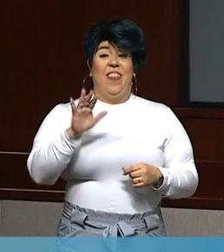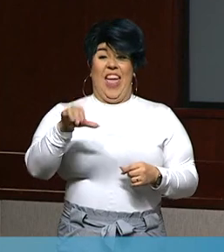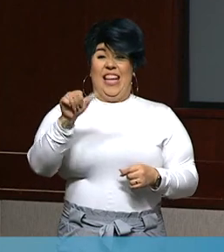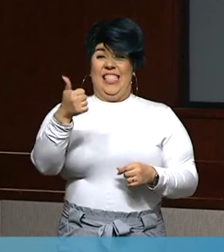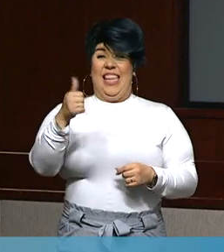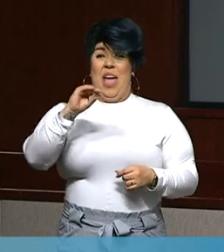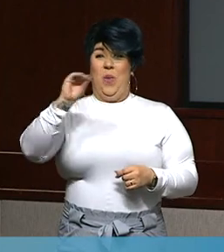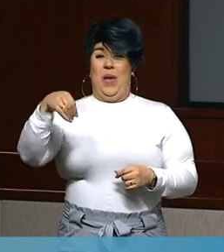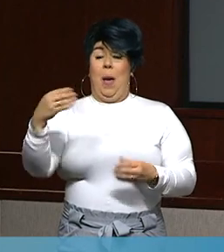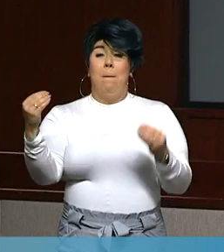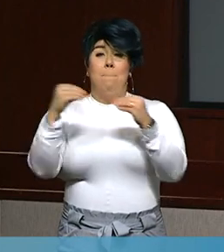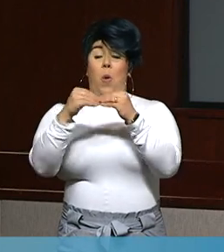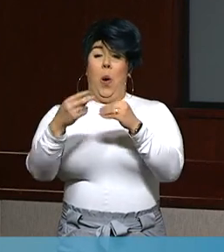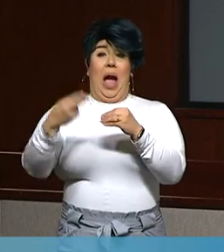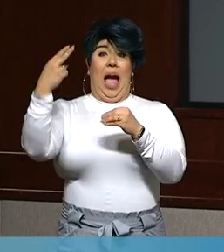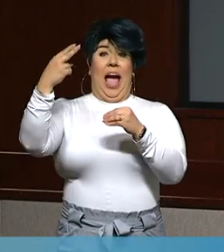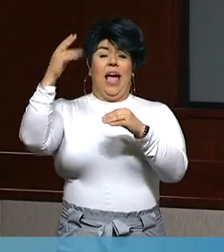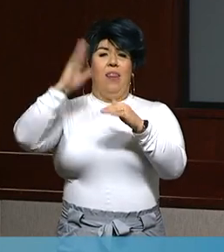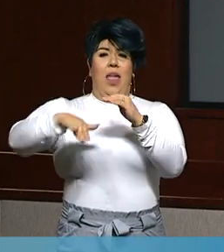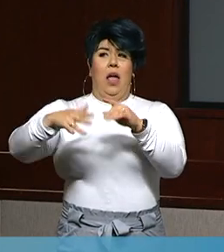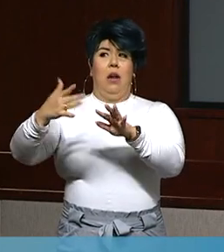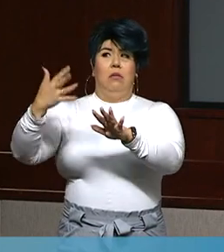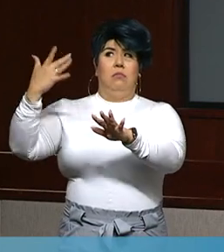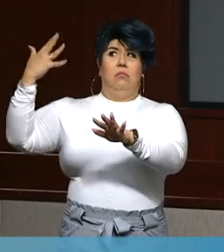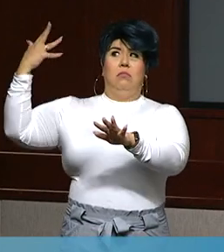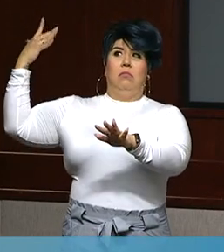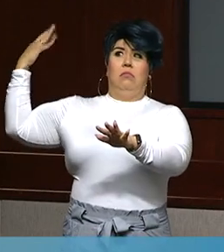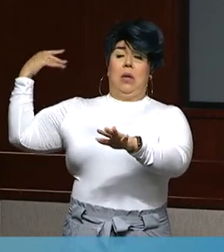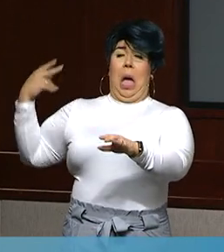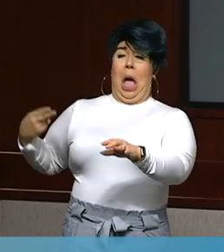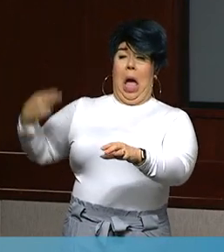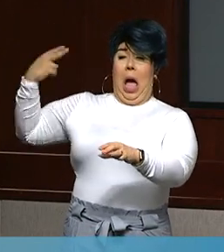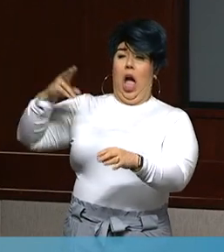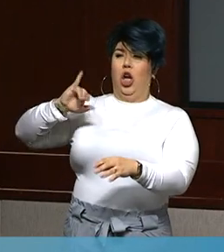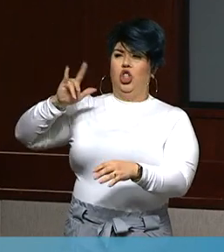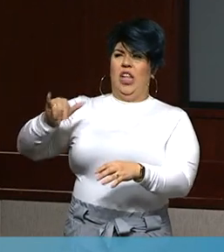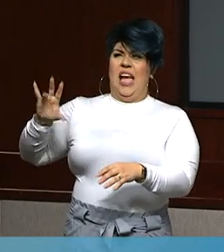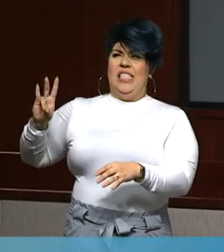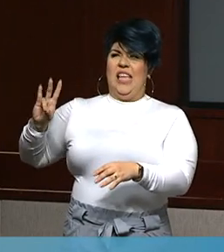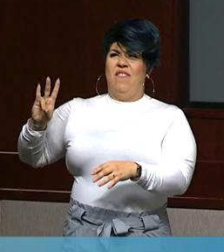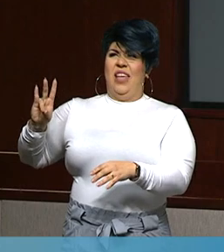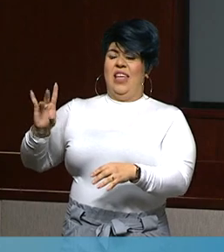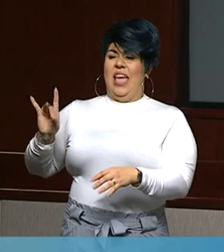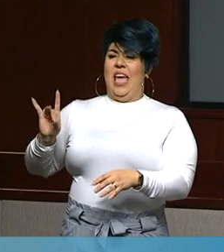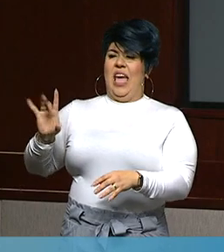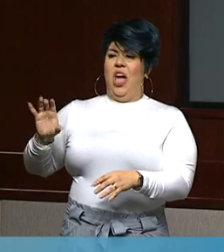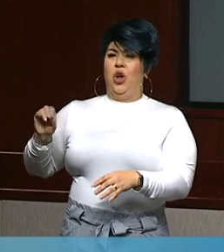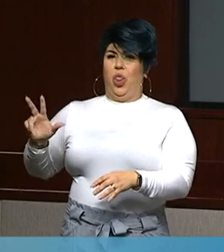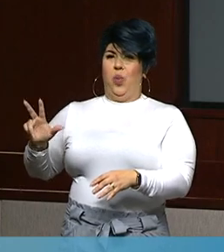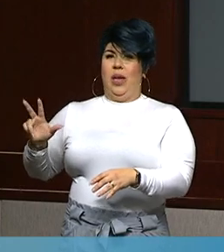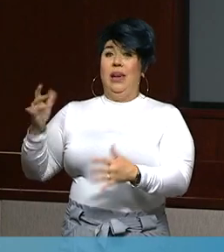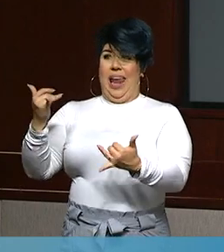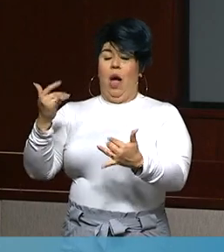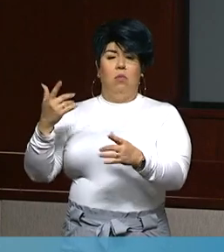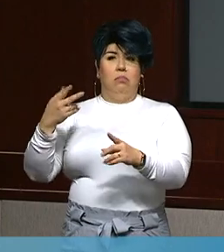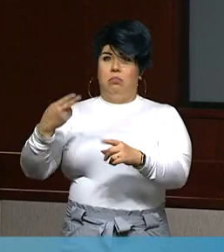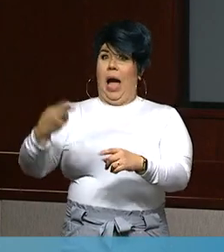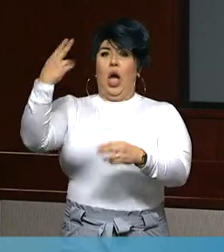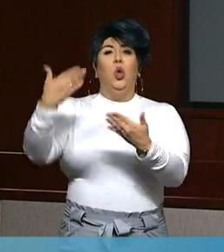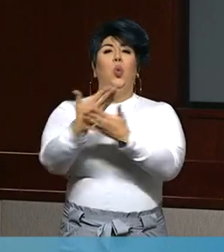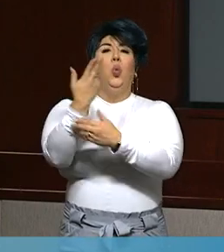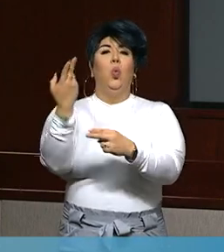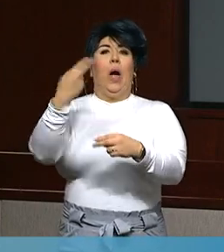higher than the highest day in our first surge, which was July 7th at 803. So we are seeing